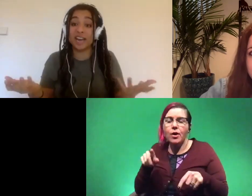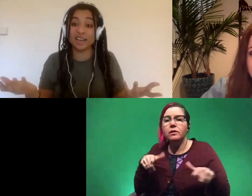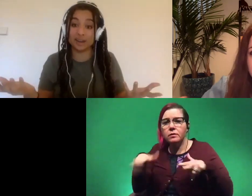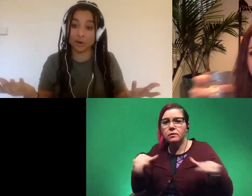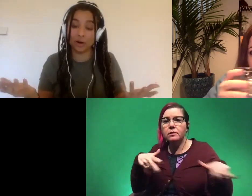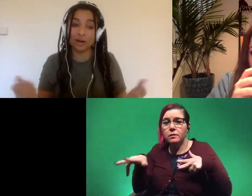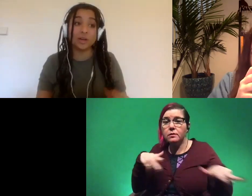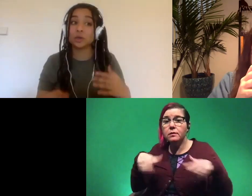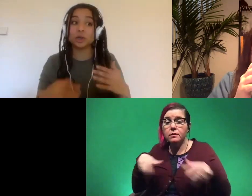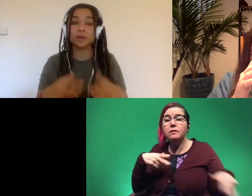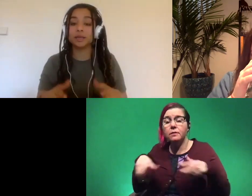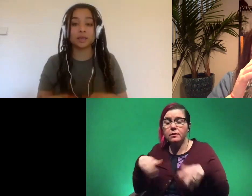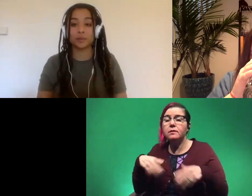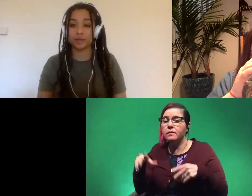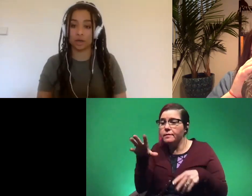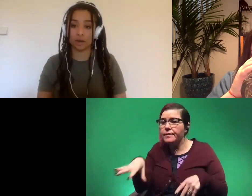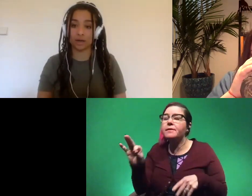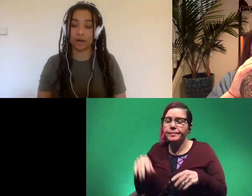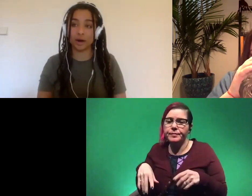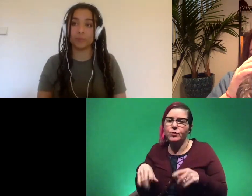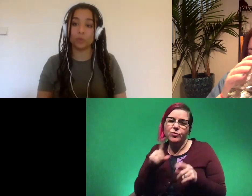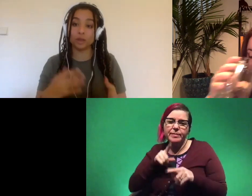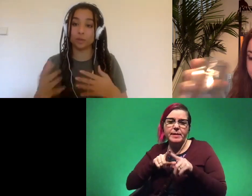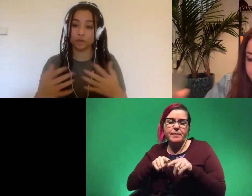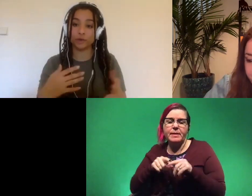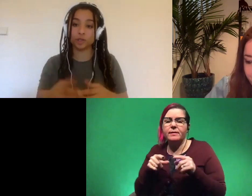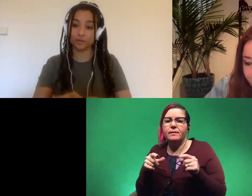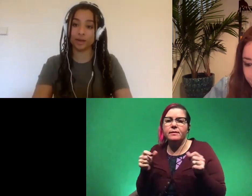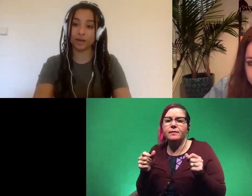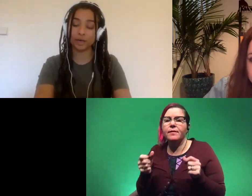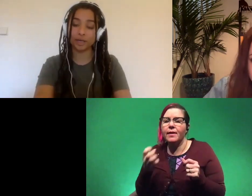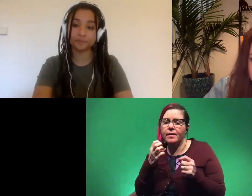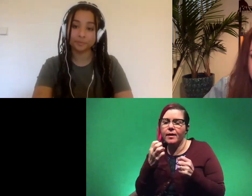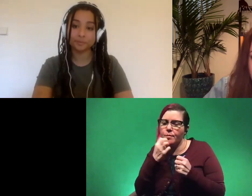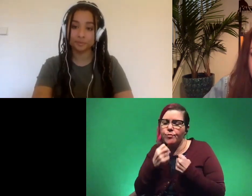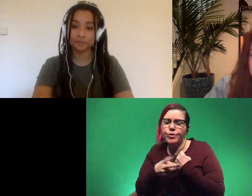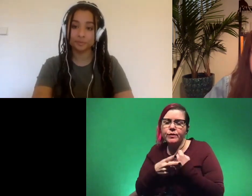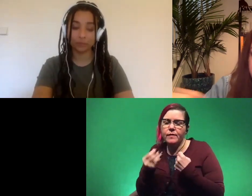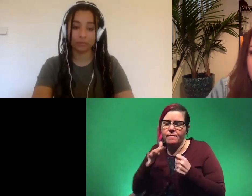find anything at all so it completely depends on um what the preservation of that area